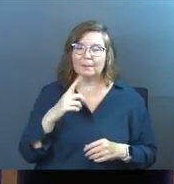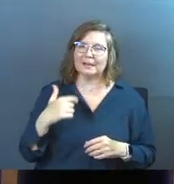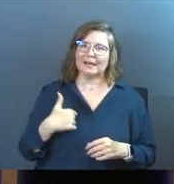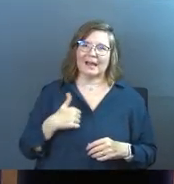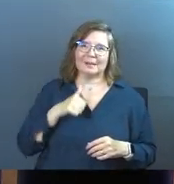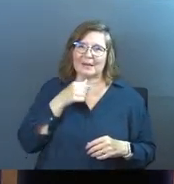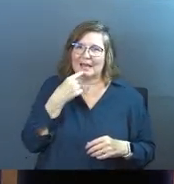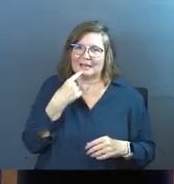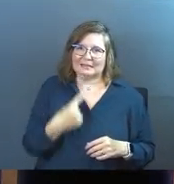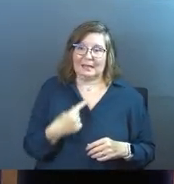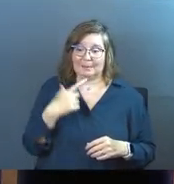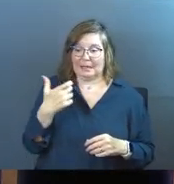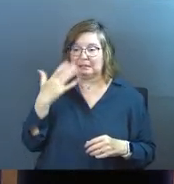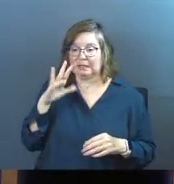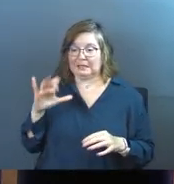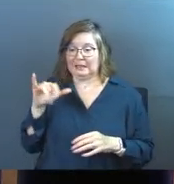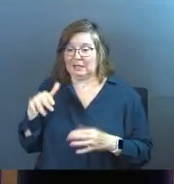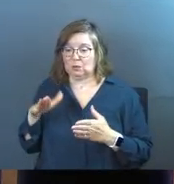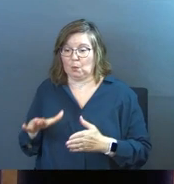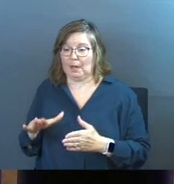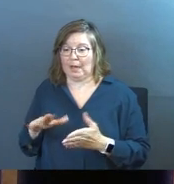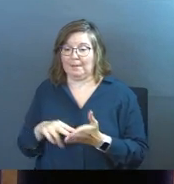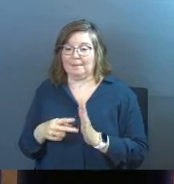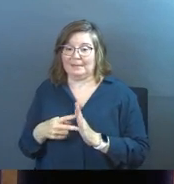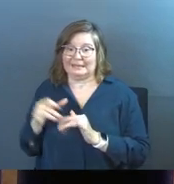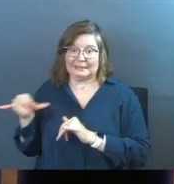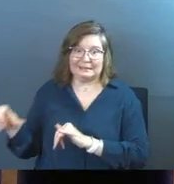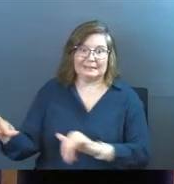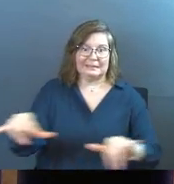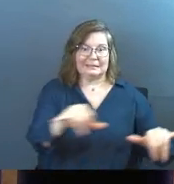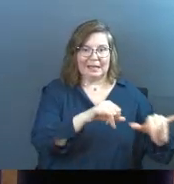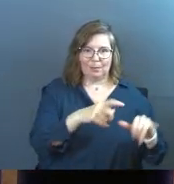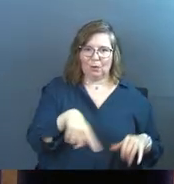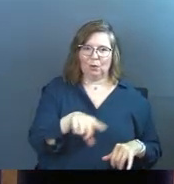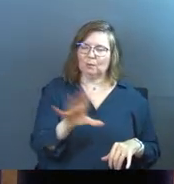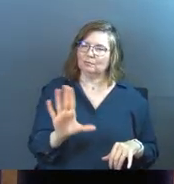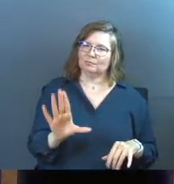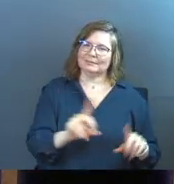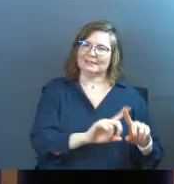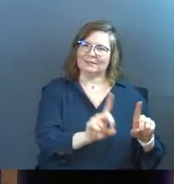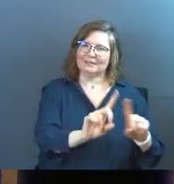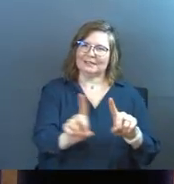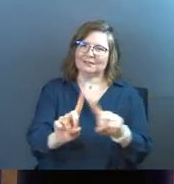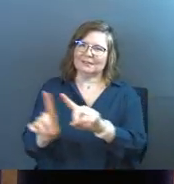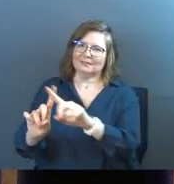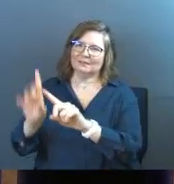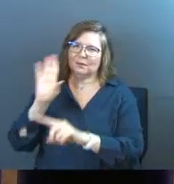because I'm not saying because God did it like this with me, he's got to do it the same exact way with you. Not at all.